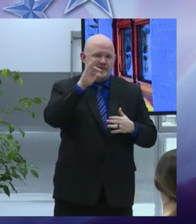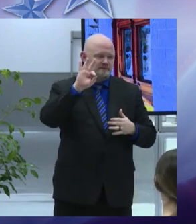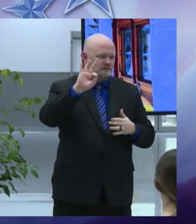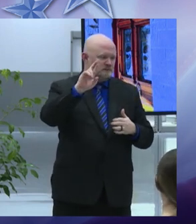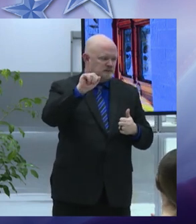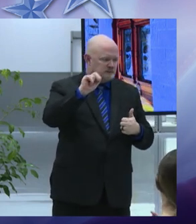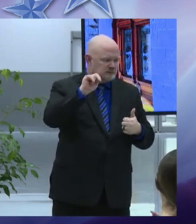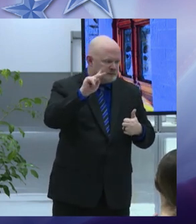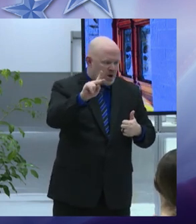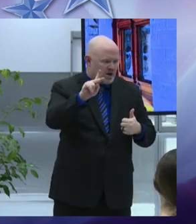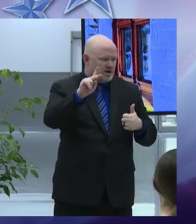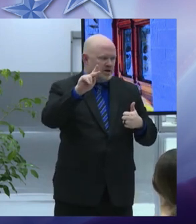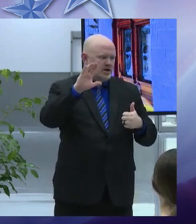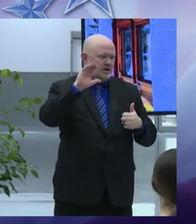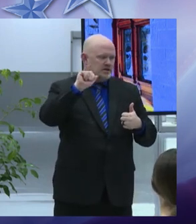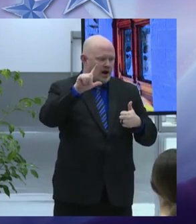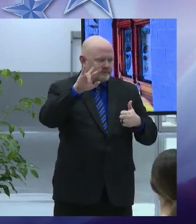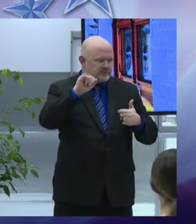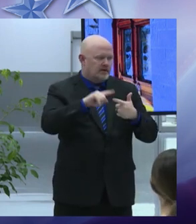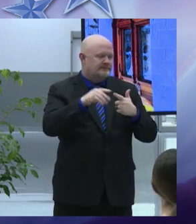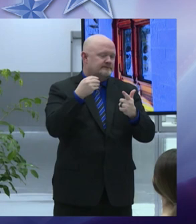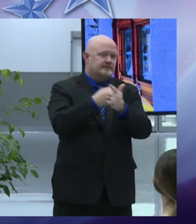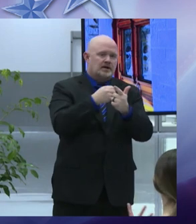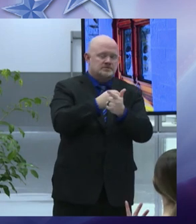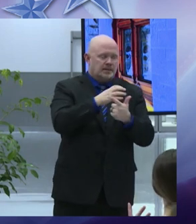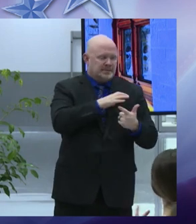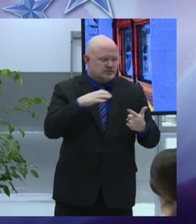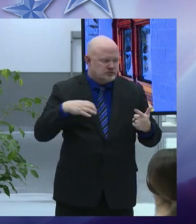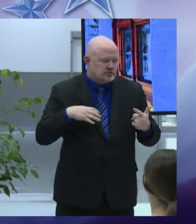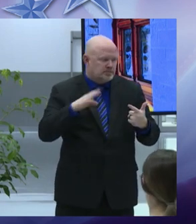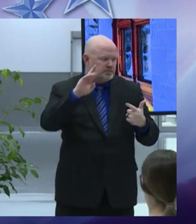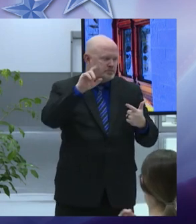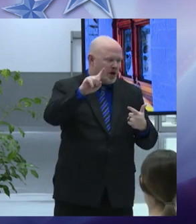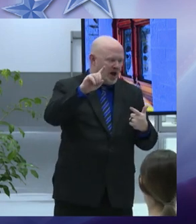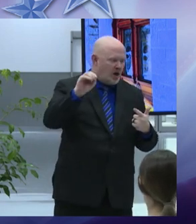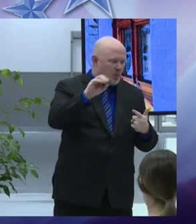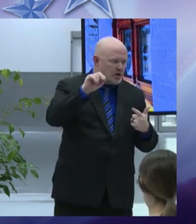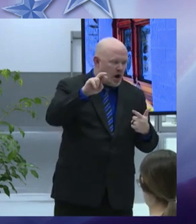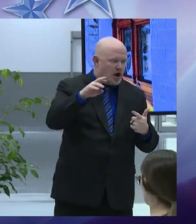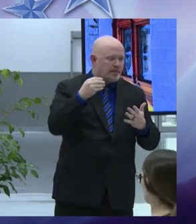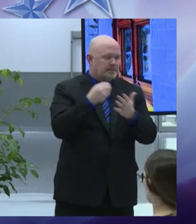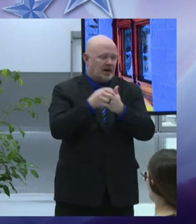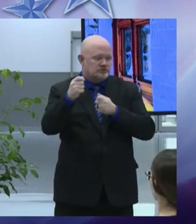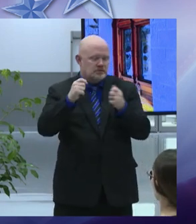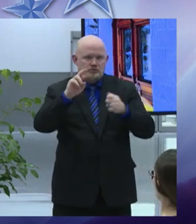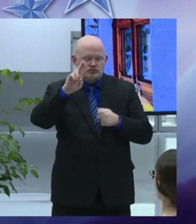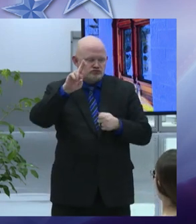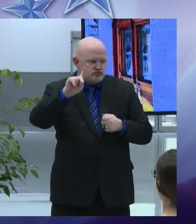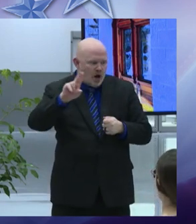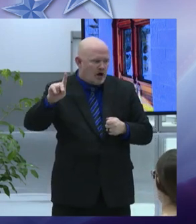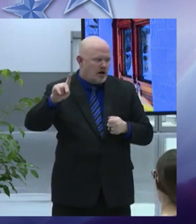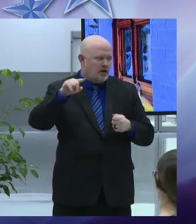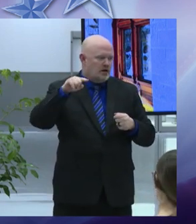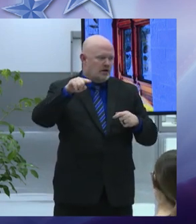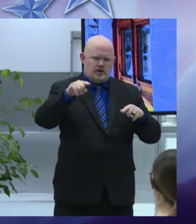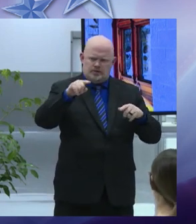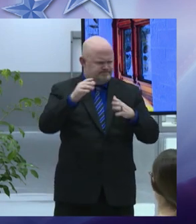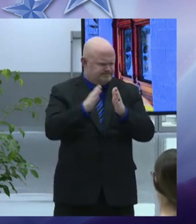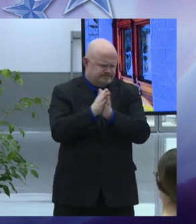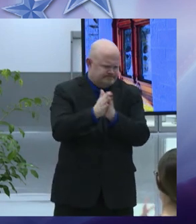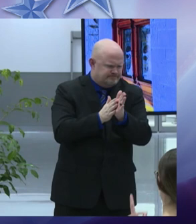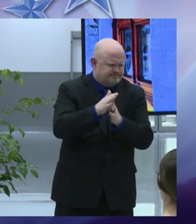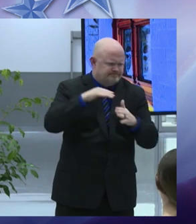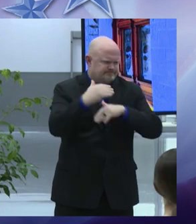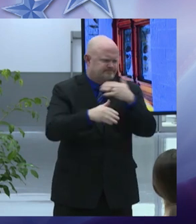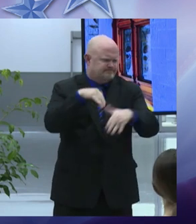commissioner brad o'connor budget director tim rudd and their very capable teams yet they'd be the first ones to tell you there